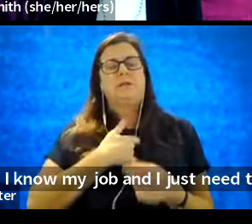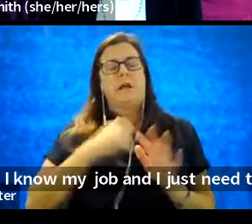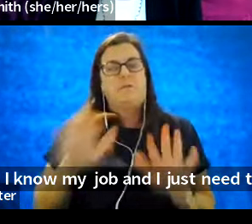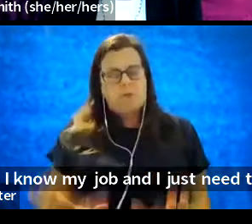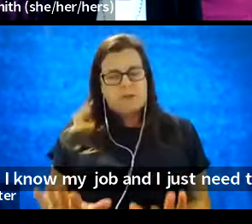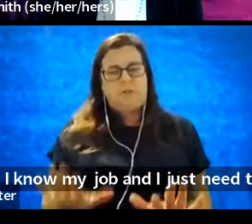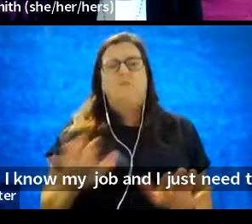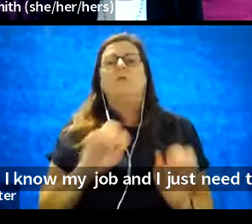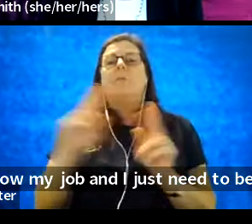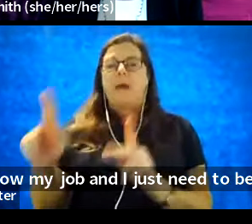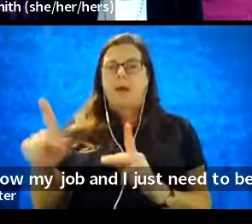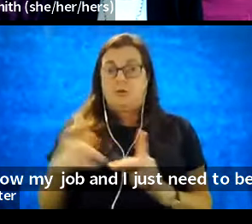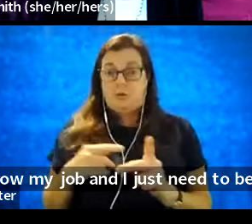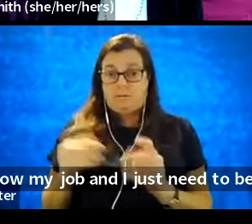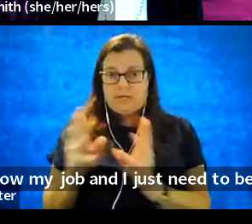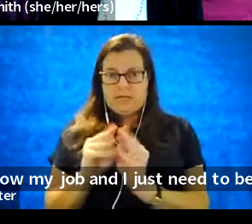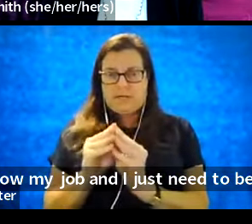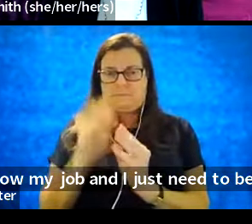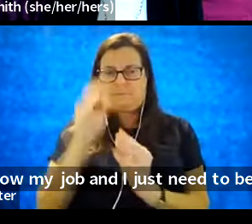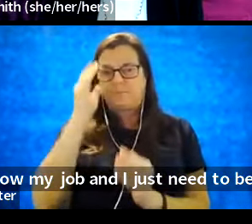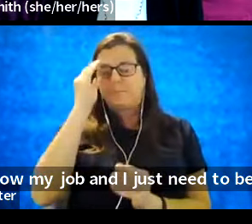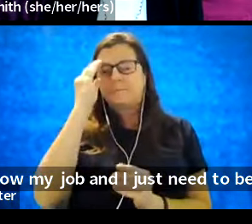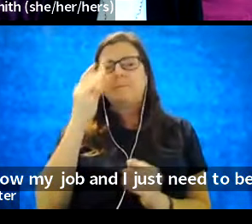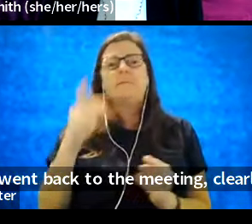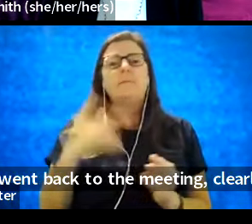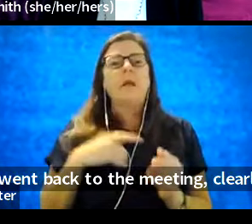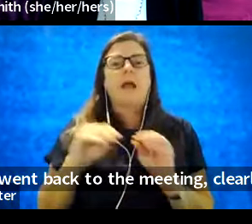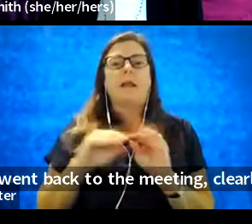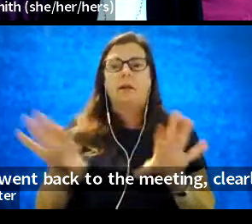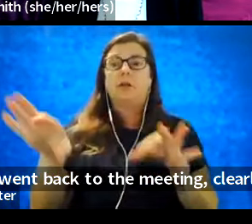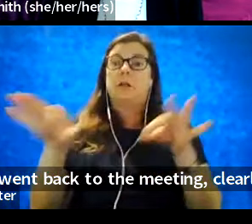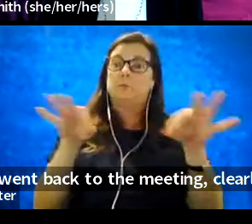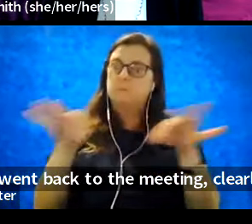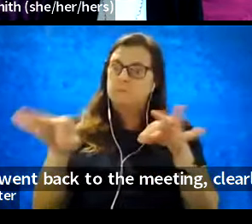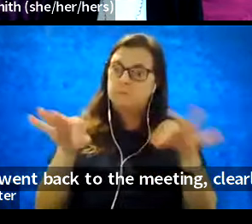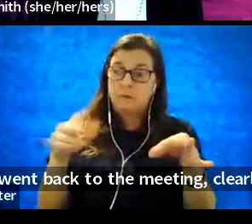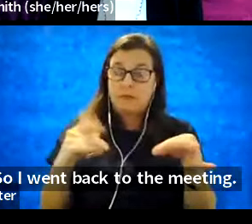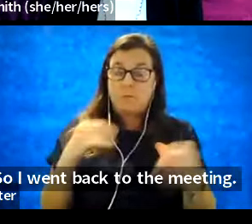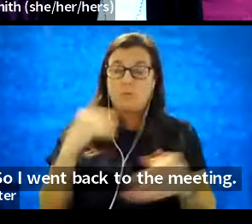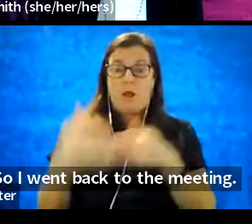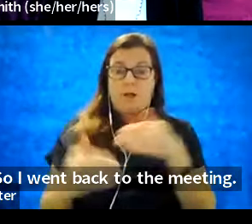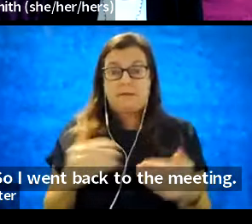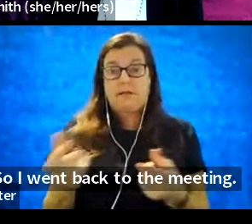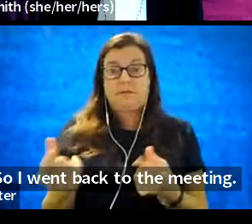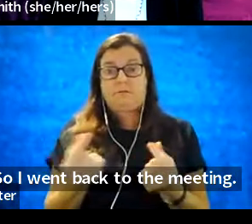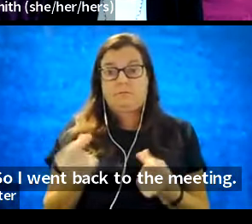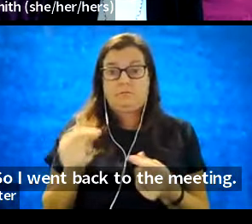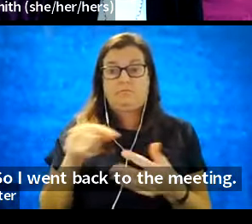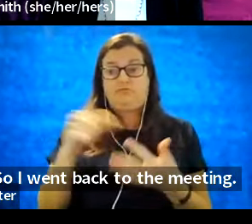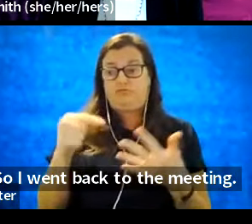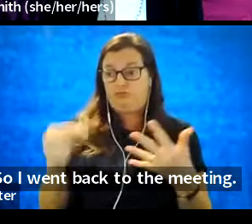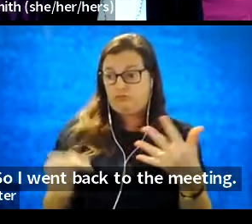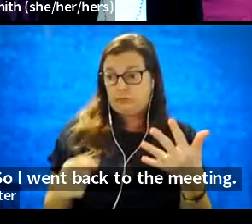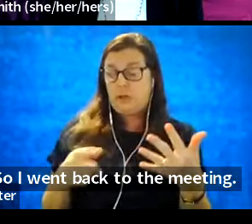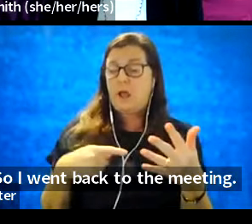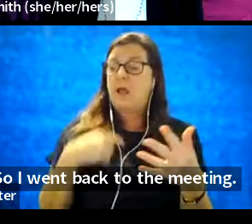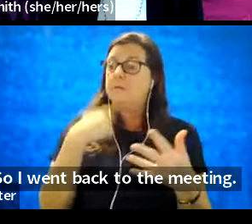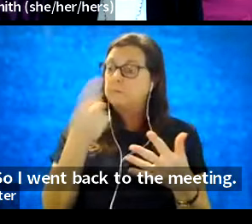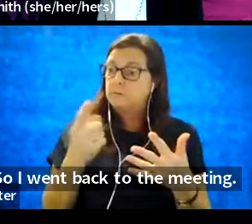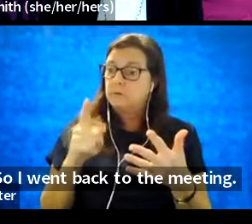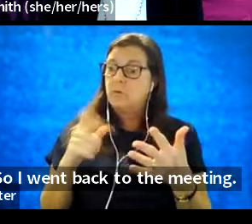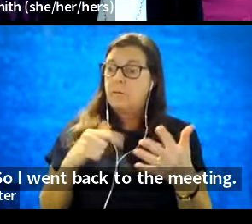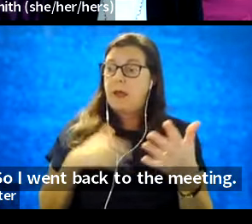So I went back to the meeting. I clearly articulated the process. I clearly articulated what the